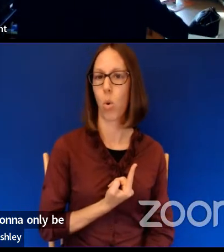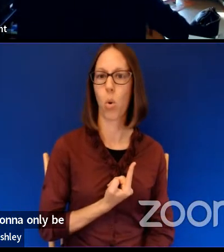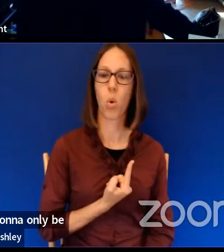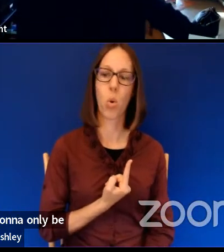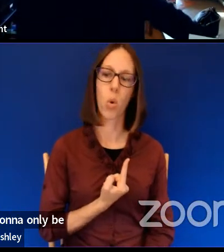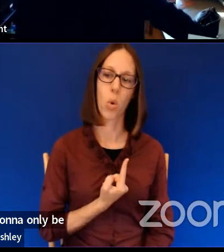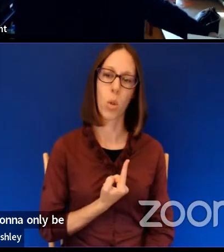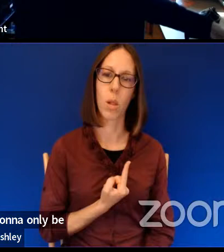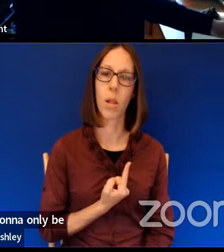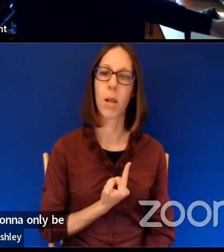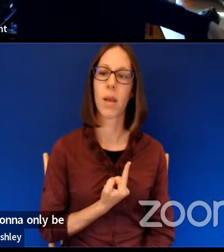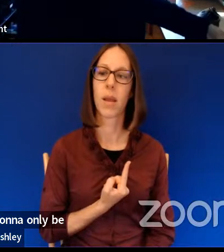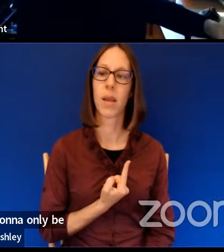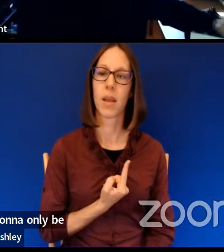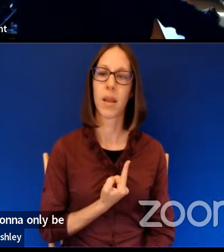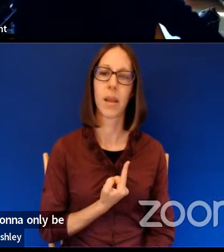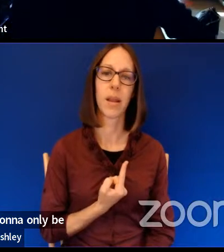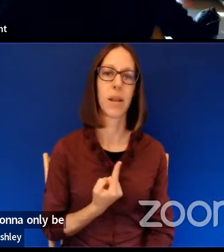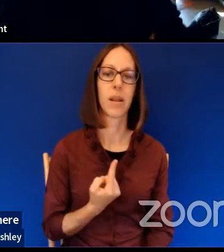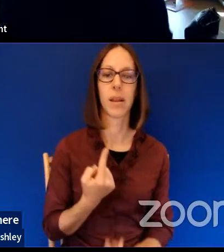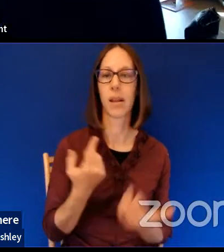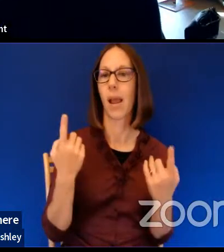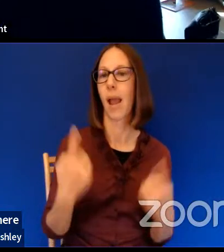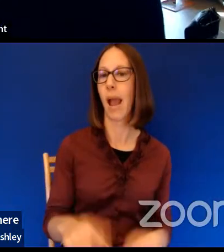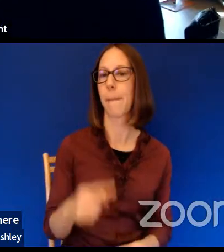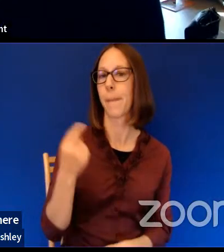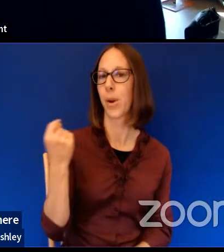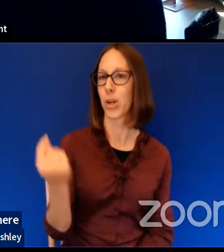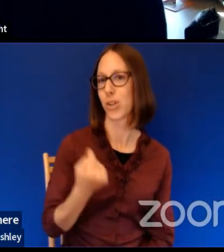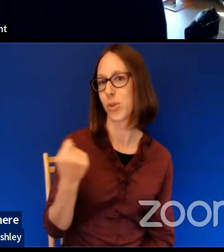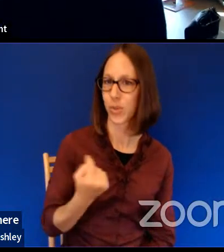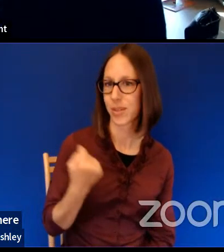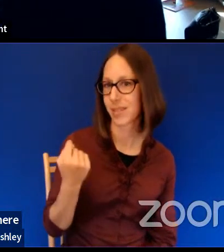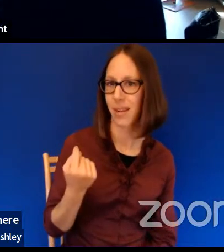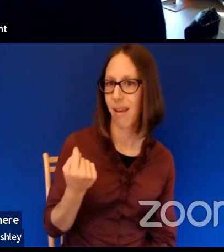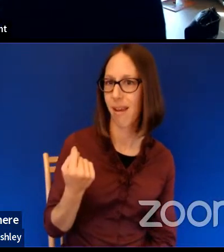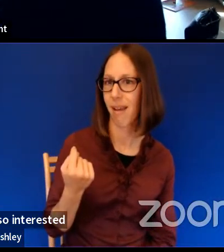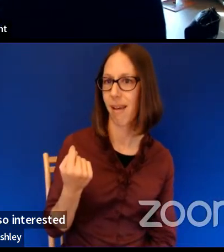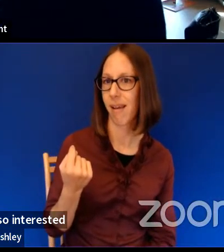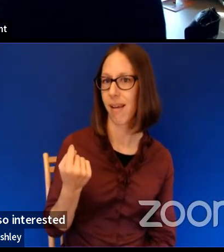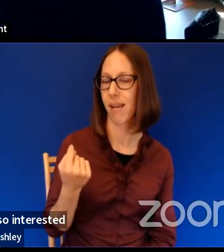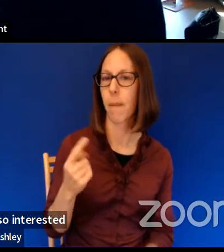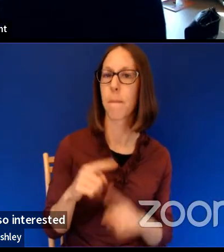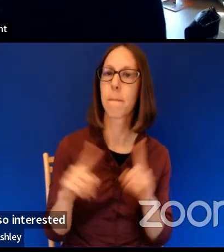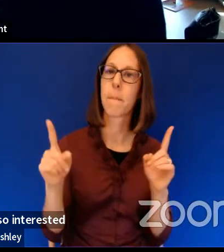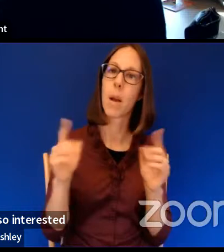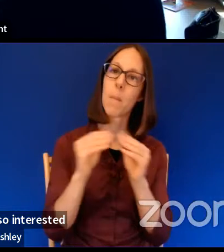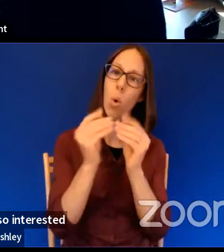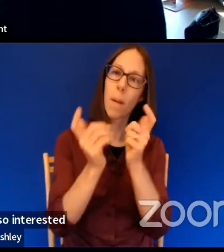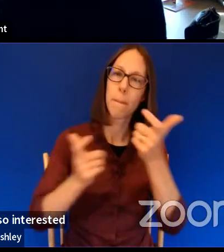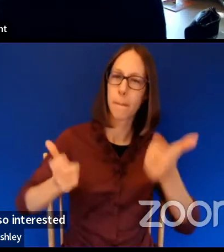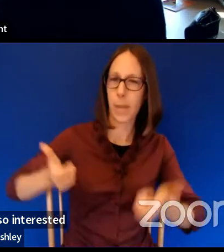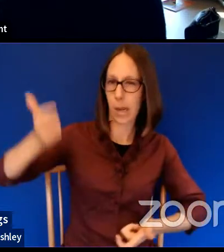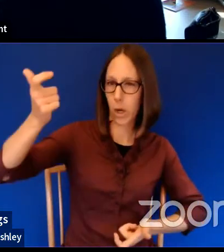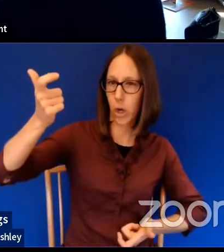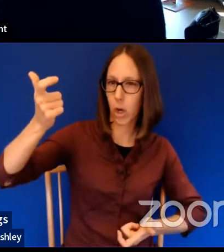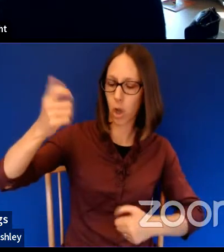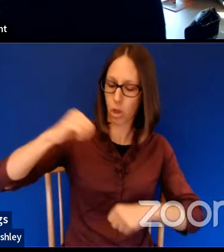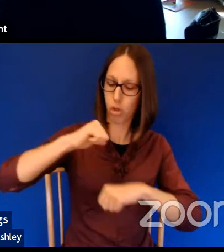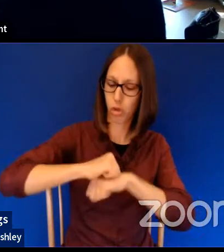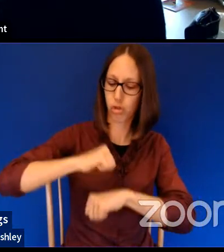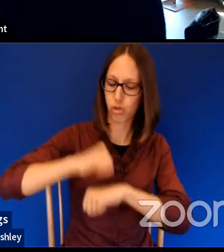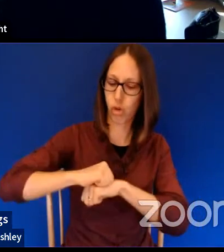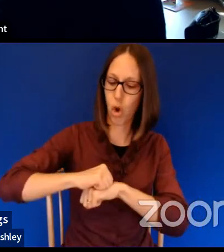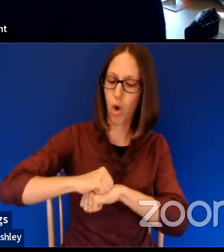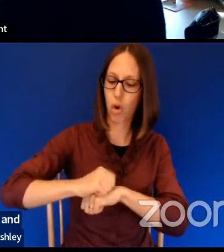on Tuesday. They're also interested in these kind of mythic big things. And the stones are literal, I think,